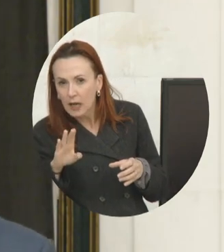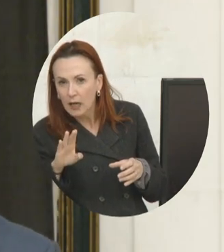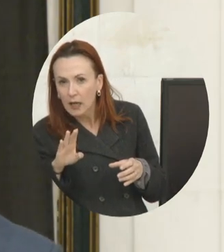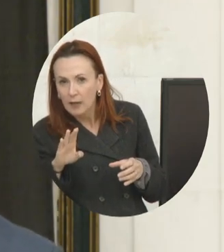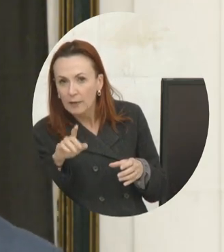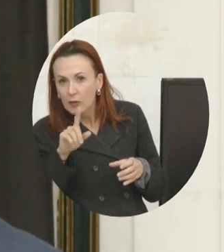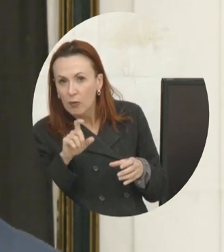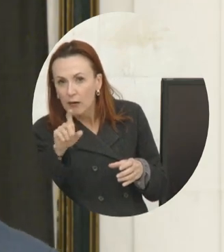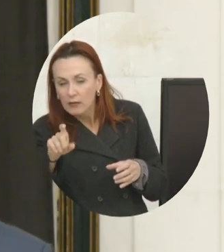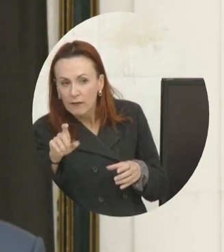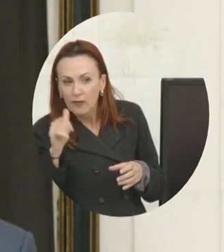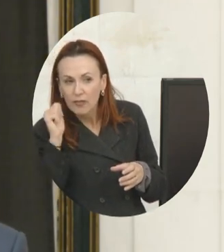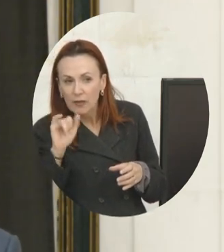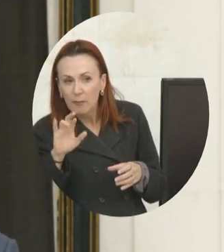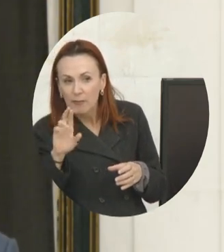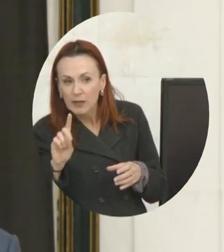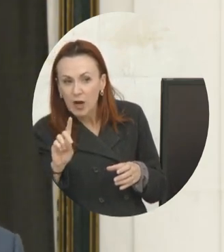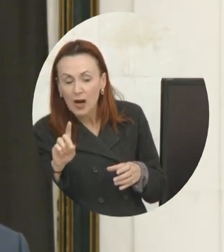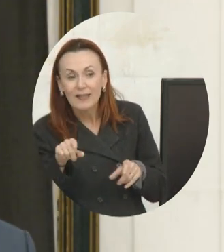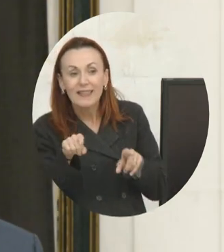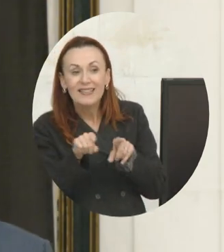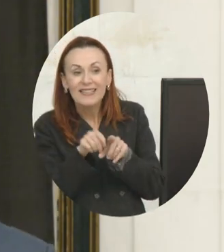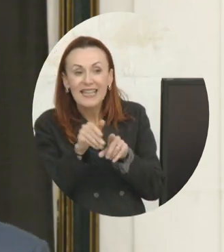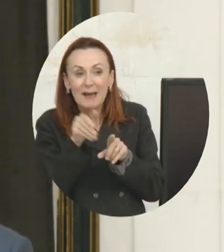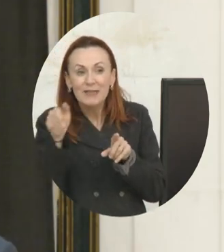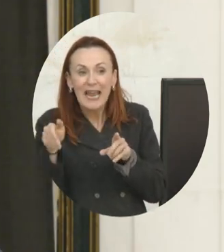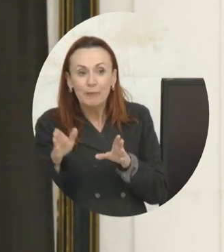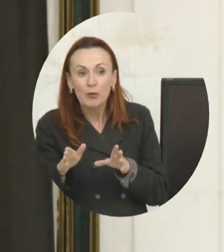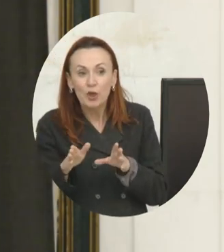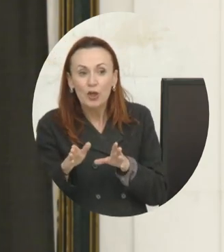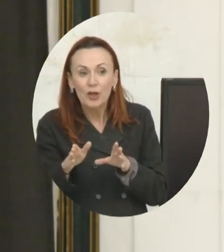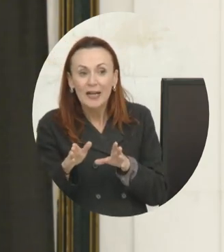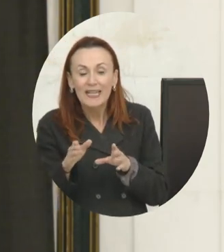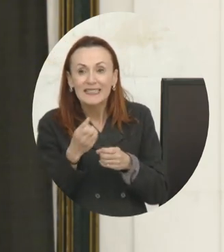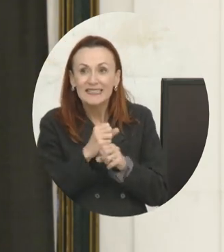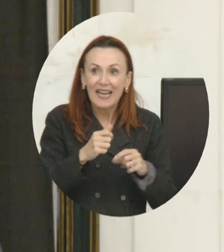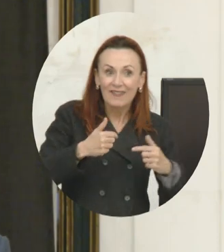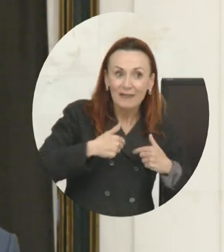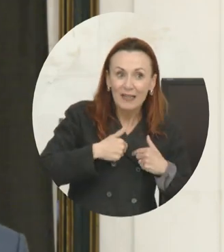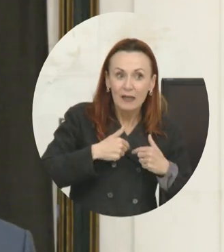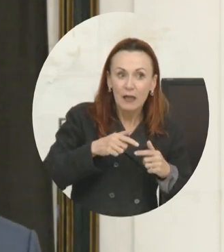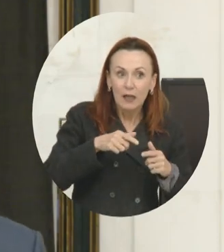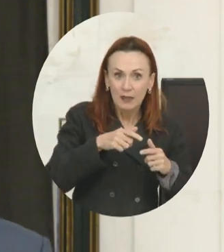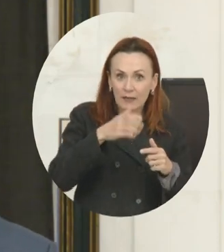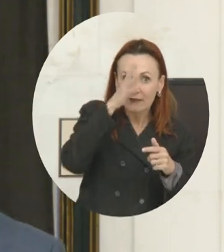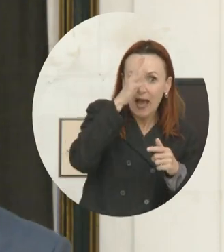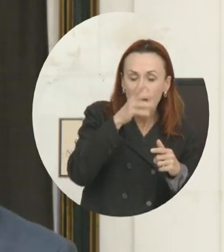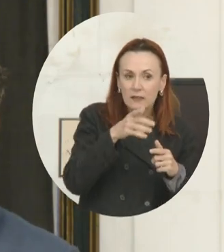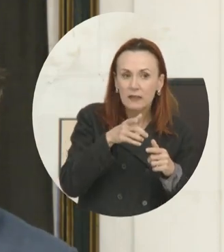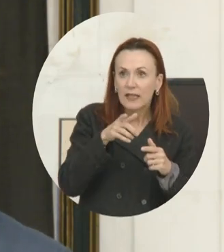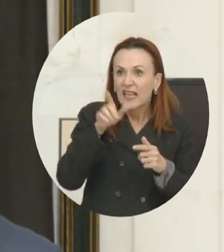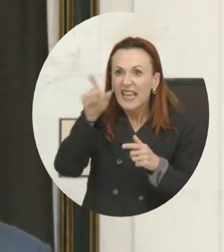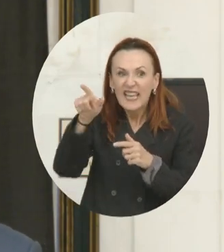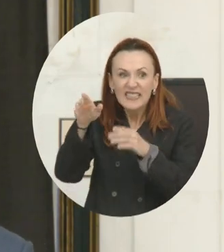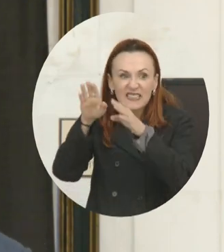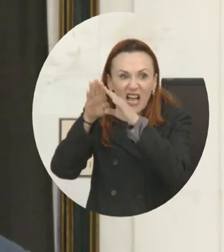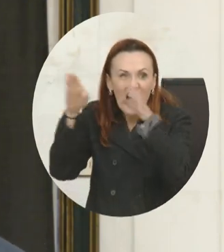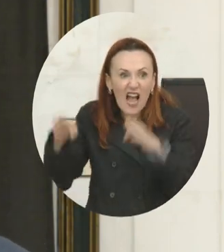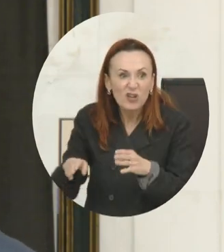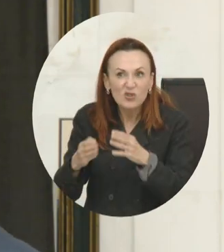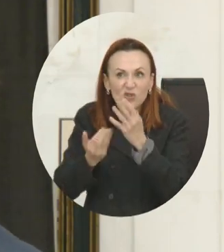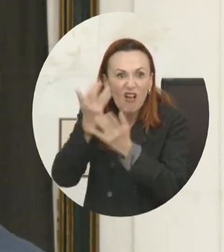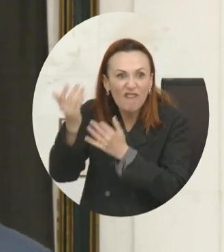and the same neighbor who had saved him, his house was on fire. And not only was the house on fire, but the